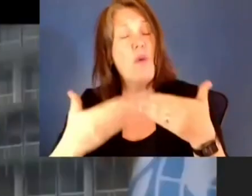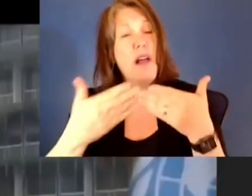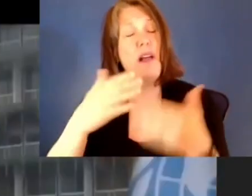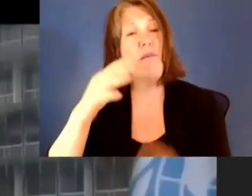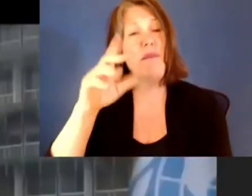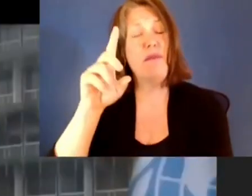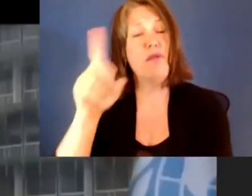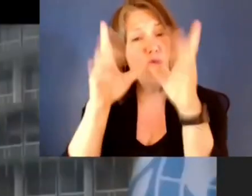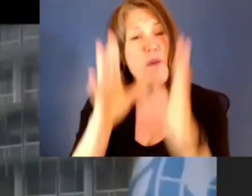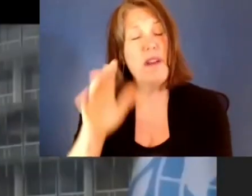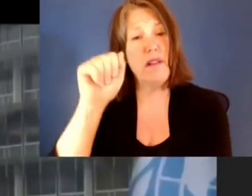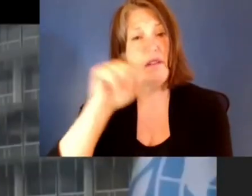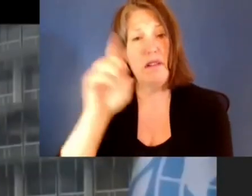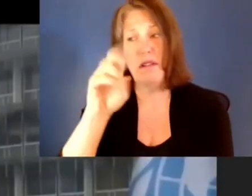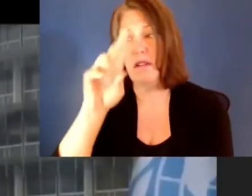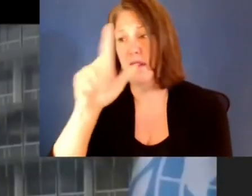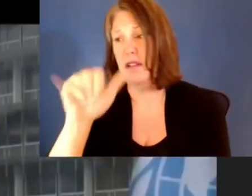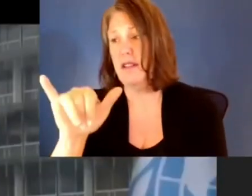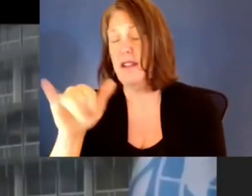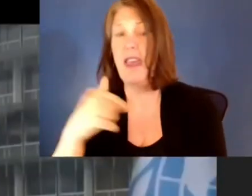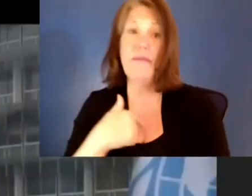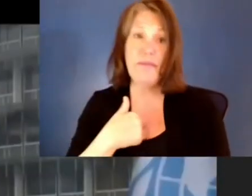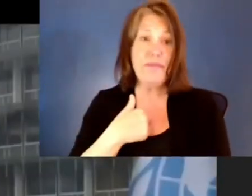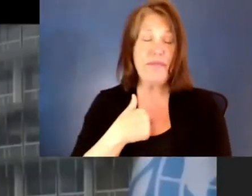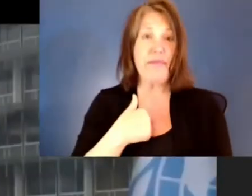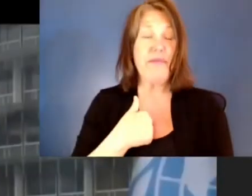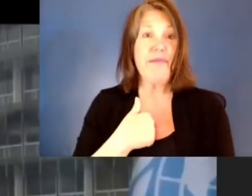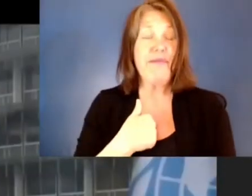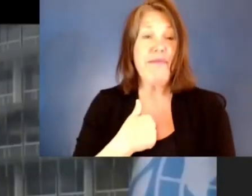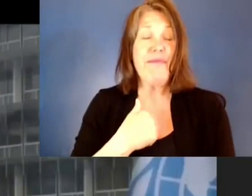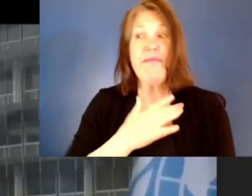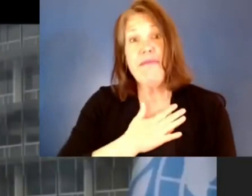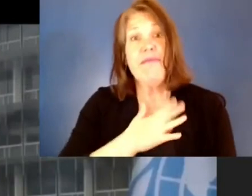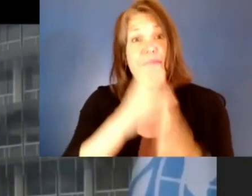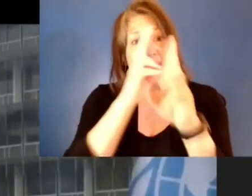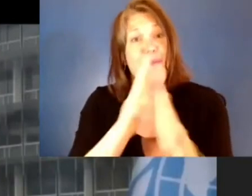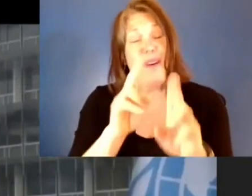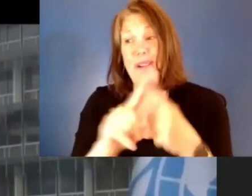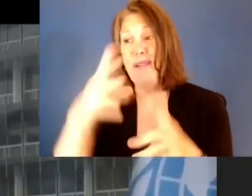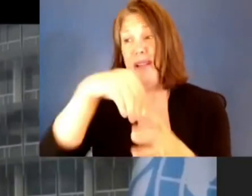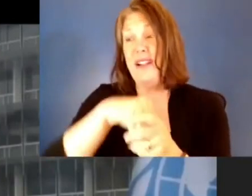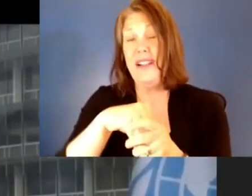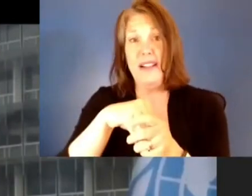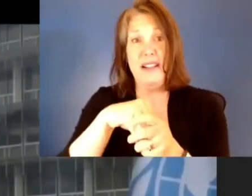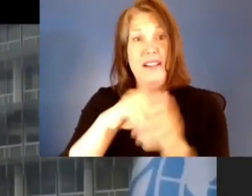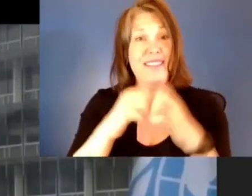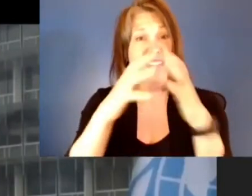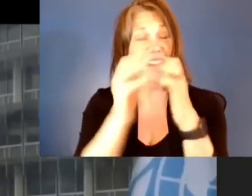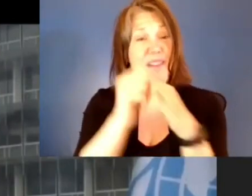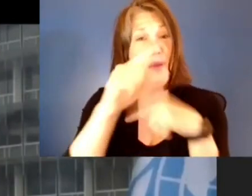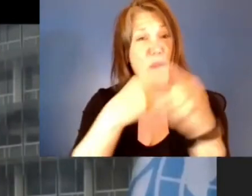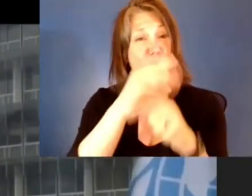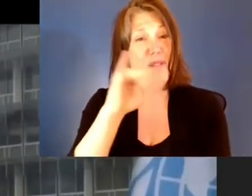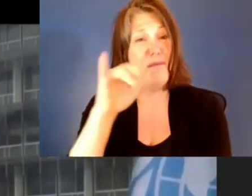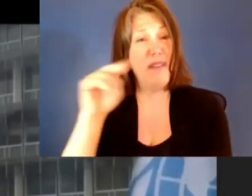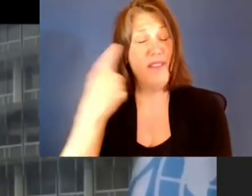I'm very honored to be taking part in this symposium organized by Global Minnesota for the International Day of Education.